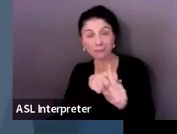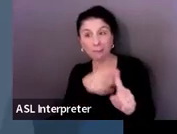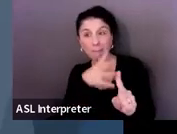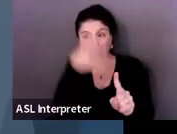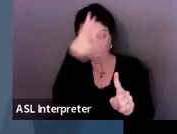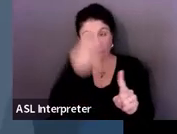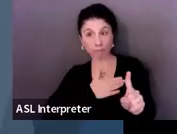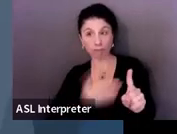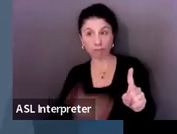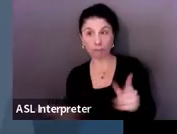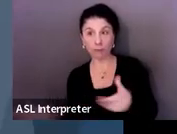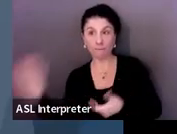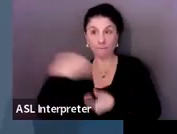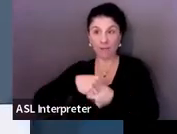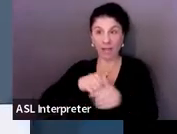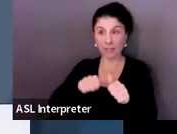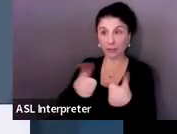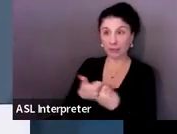consent.